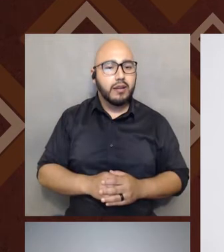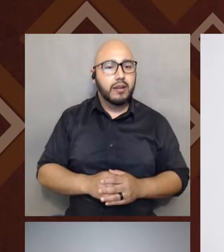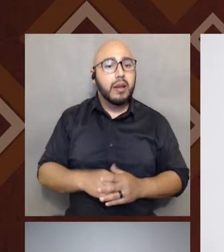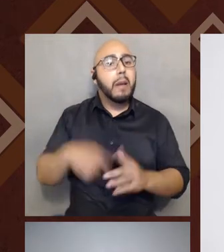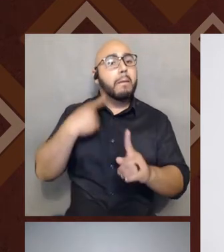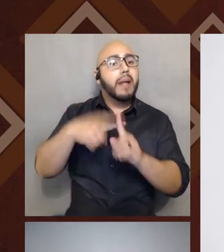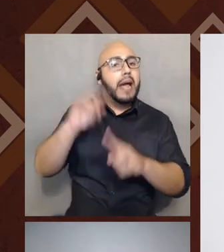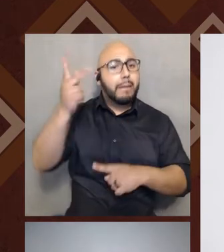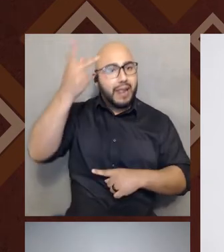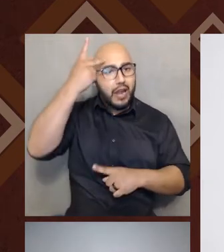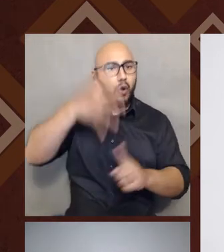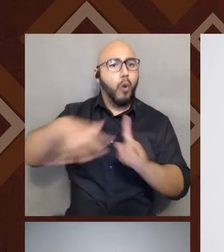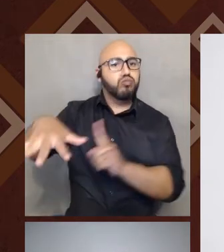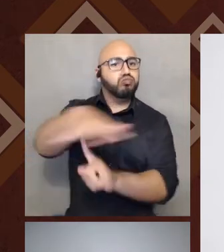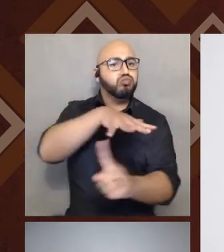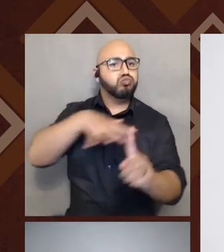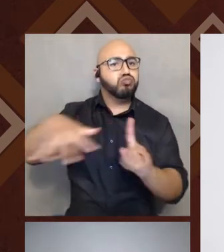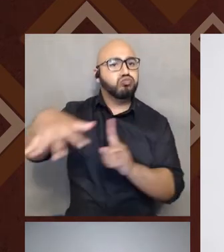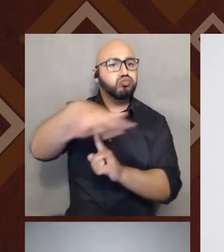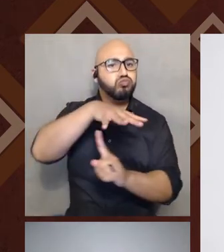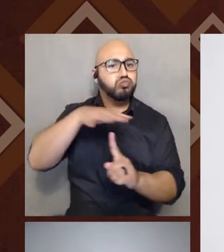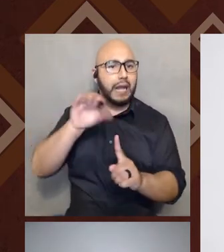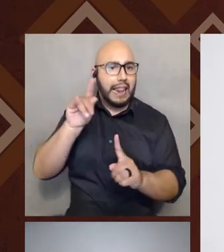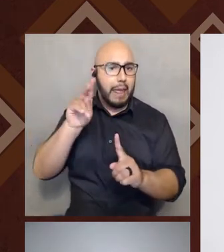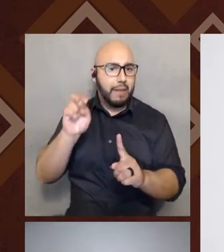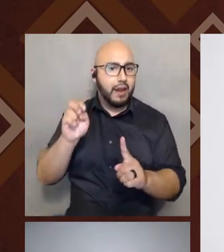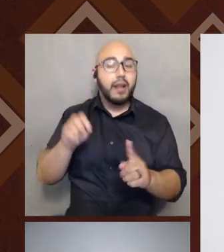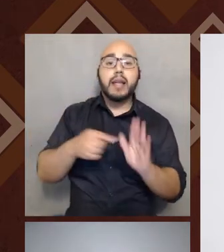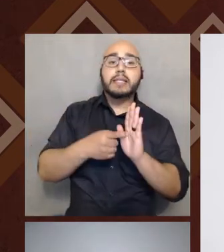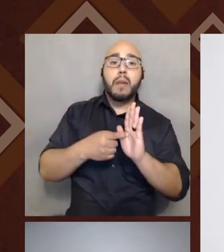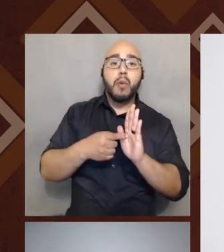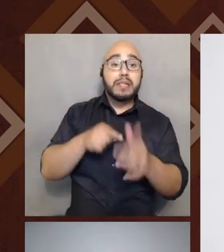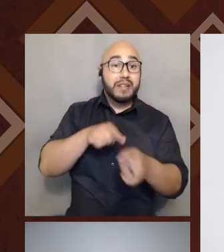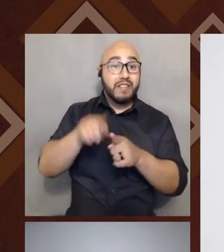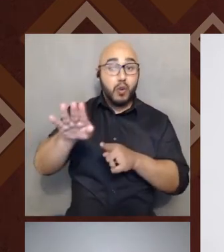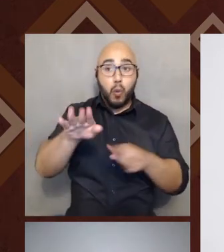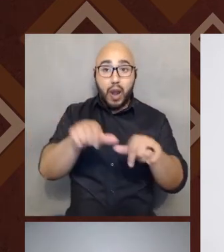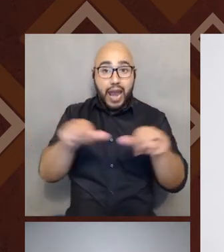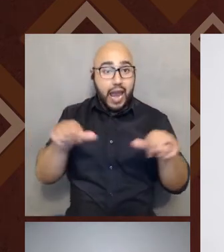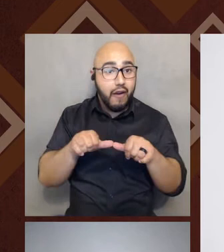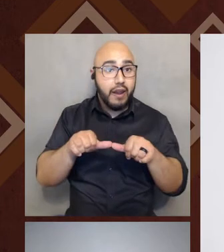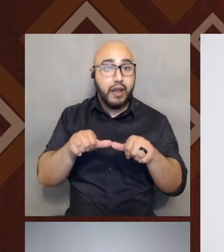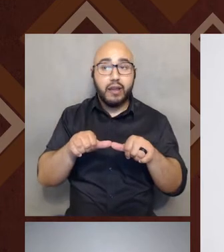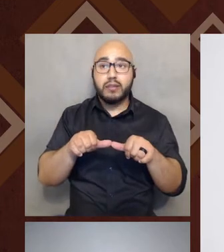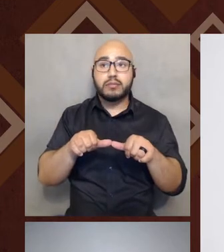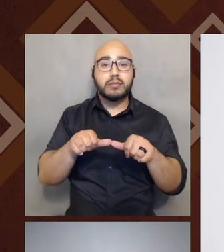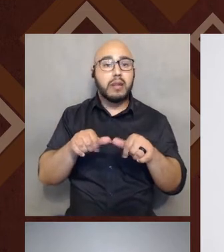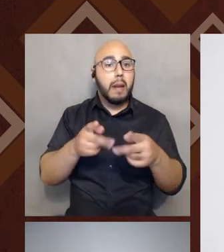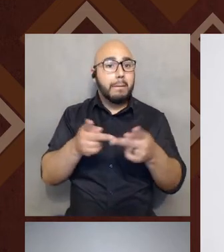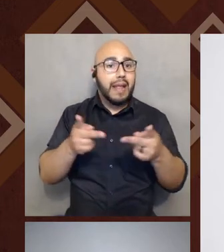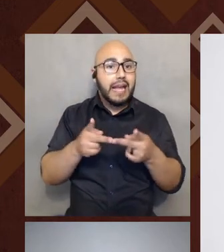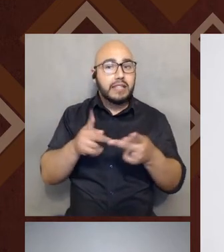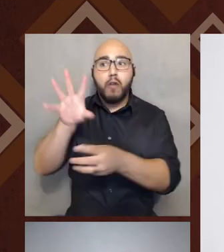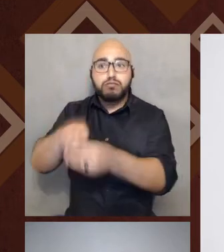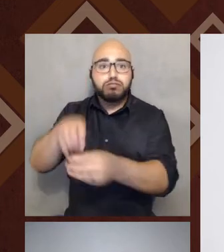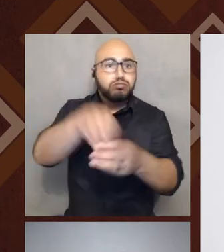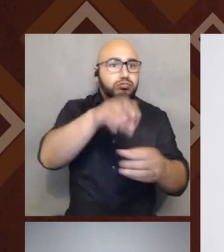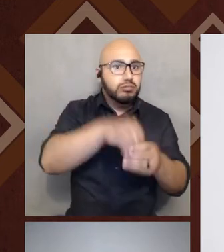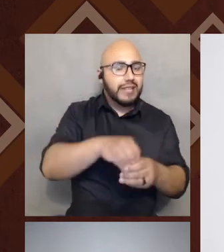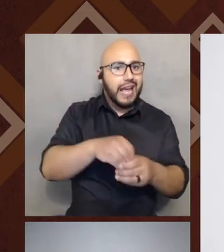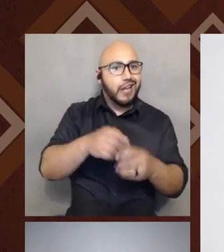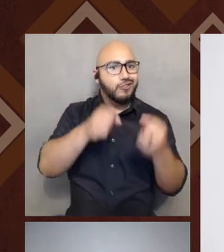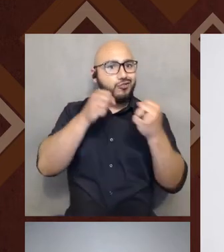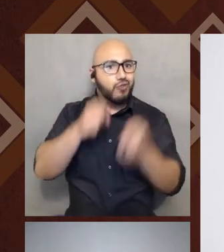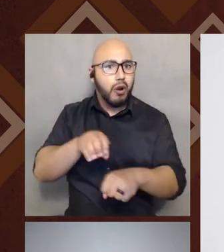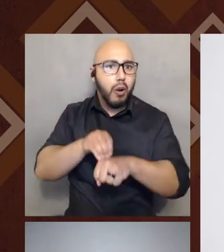like political climate. So it could be specific to your area or your place of engagement. Those tend to have a stronger hold